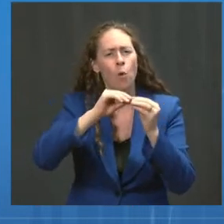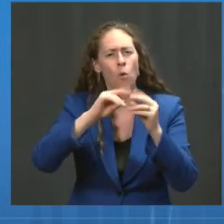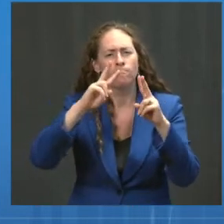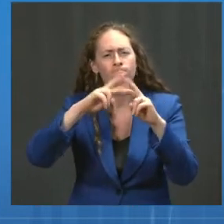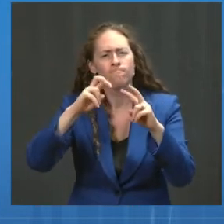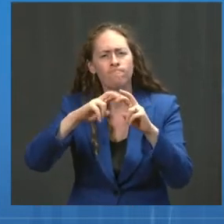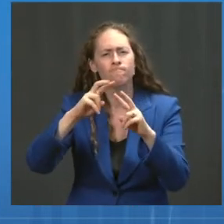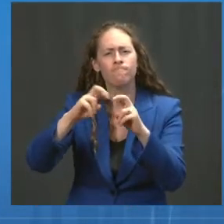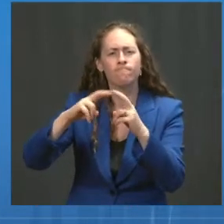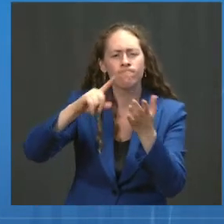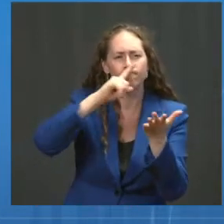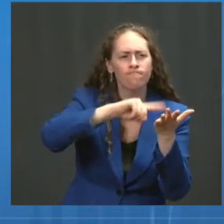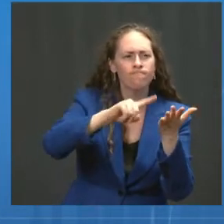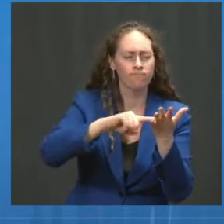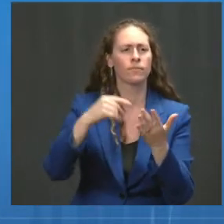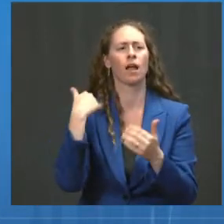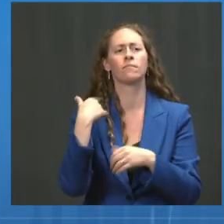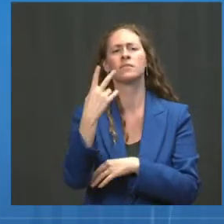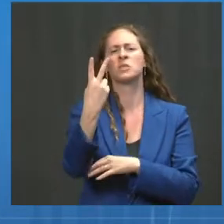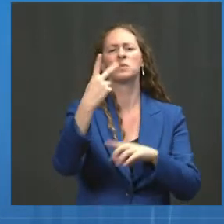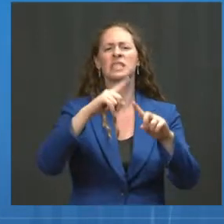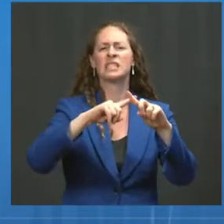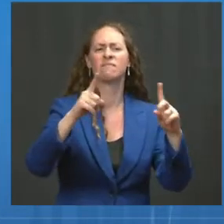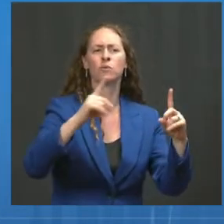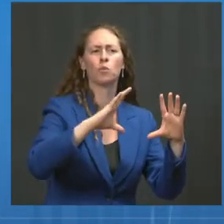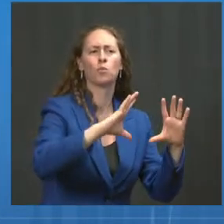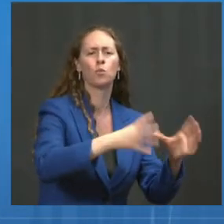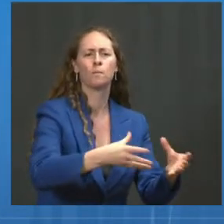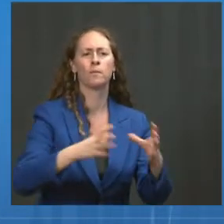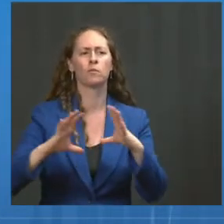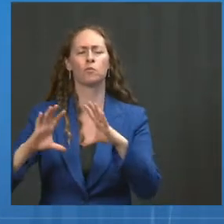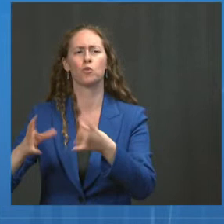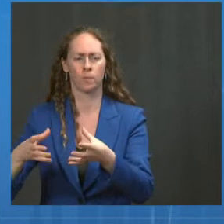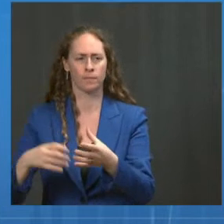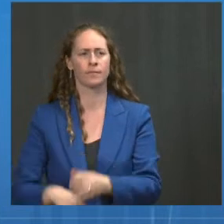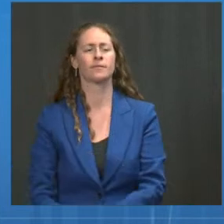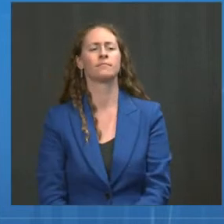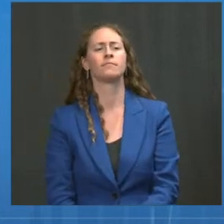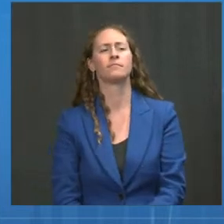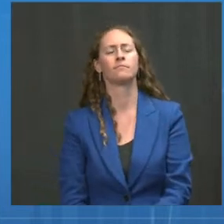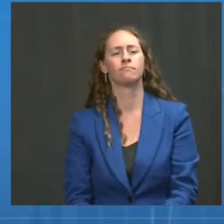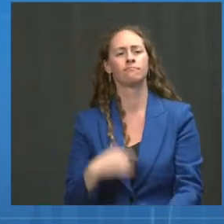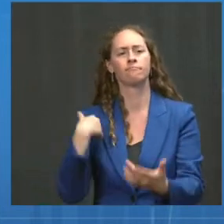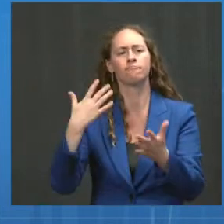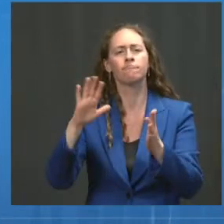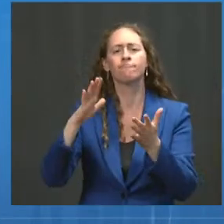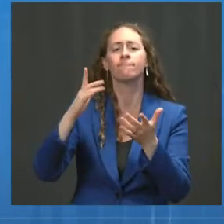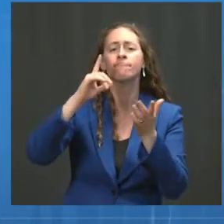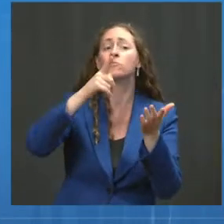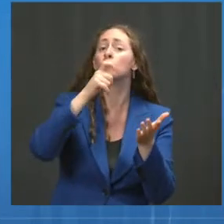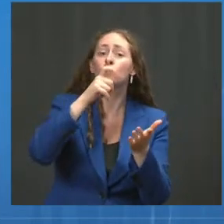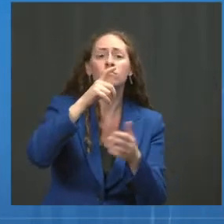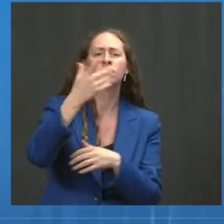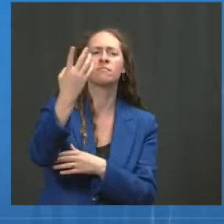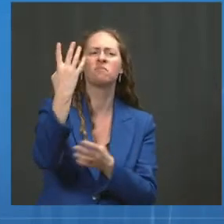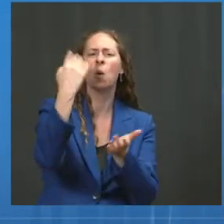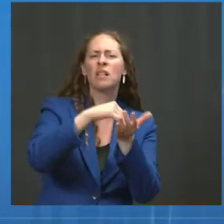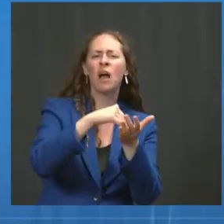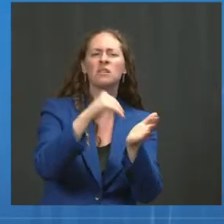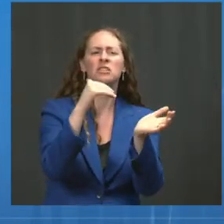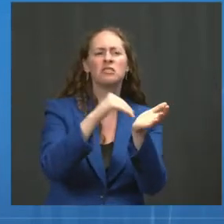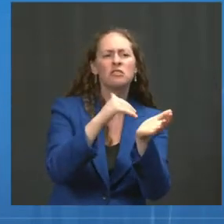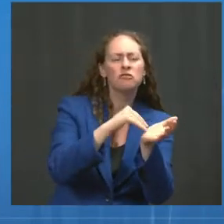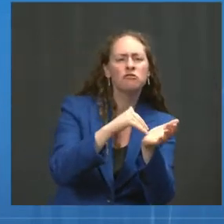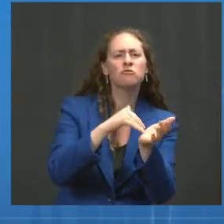studies that include more than 4,000 healthcare personnel, first responders, and other frontline workers in eight locations across the country